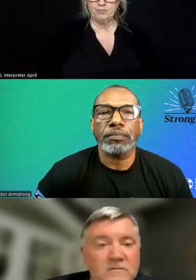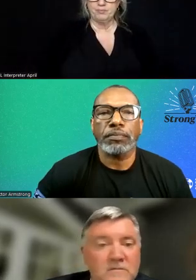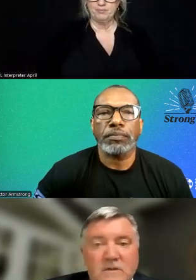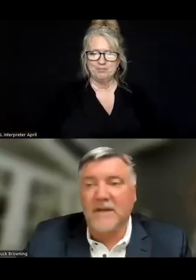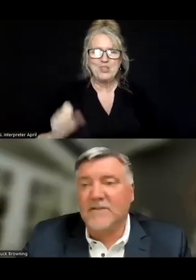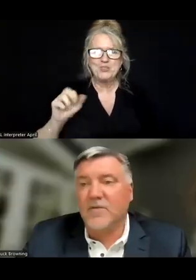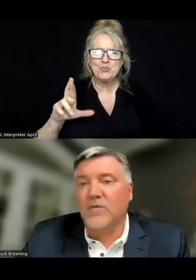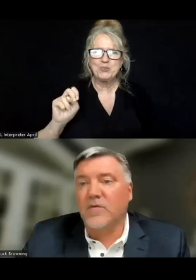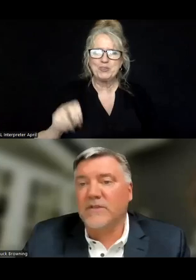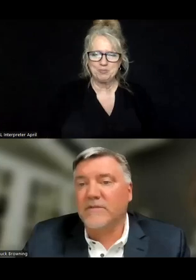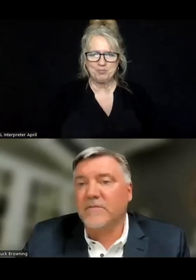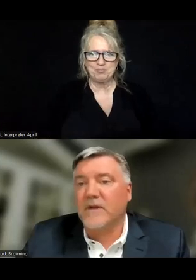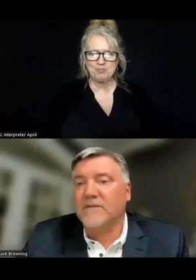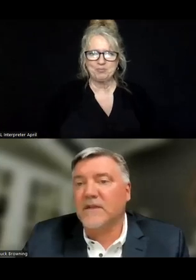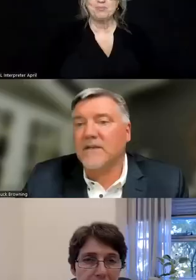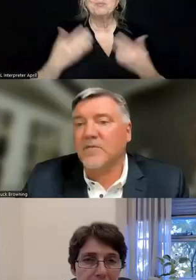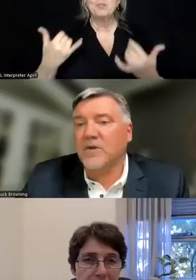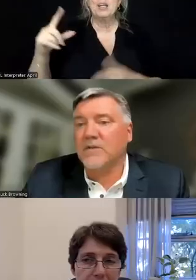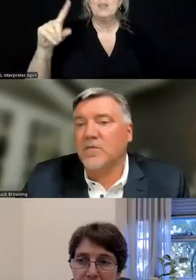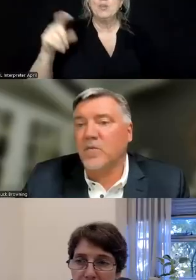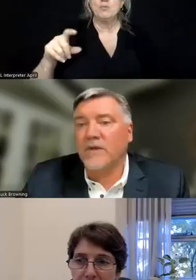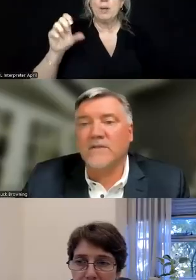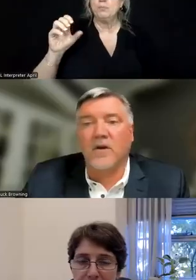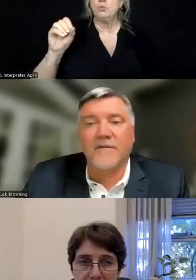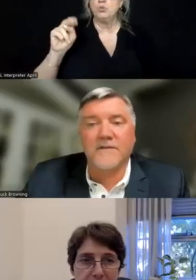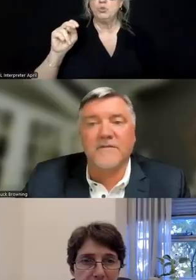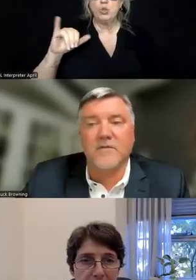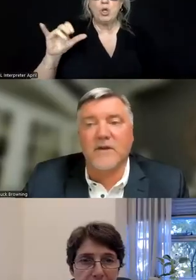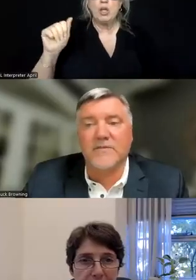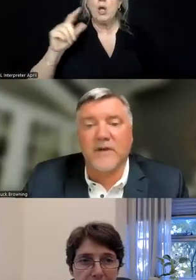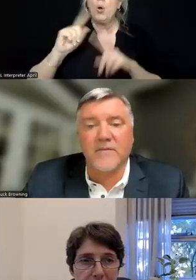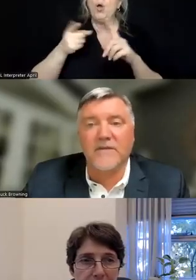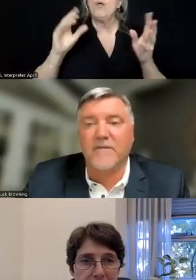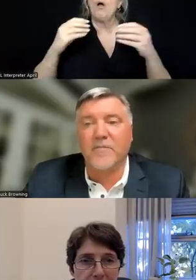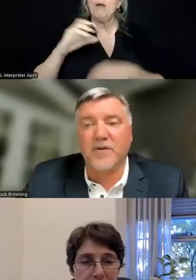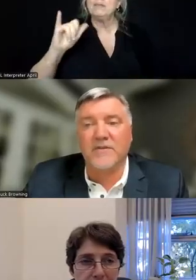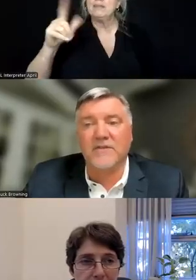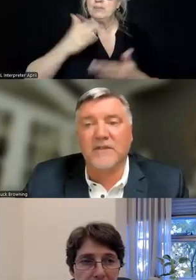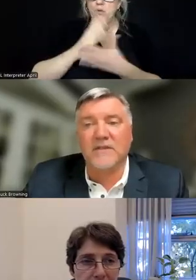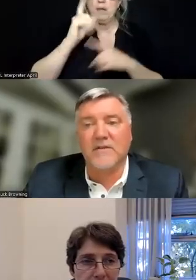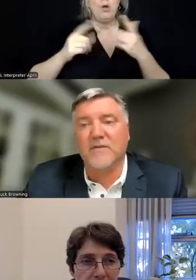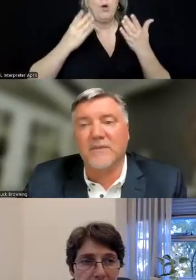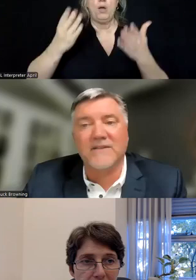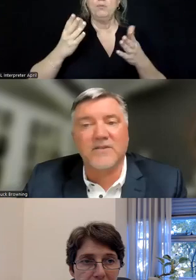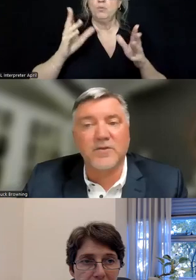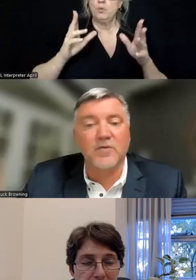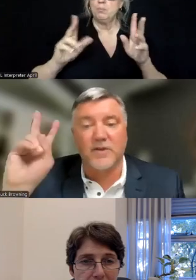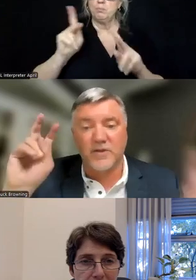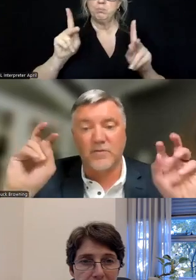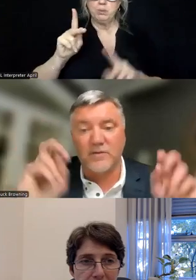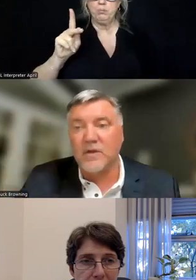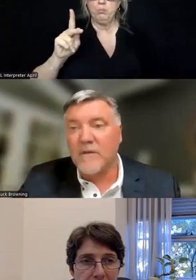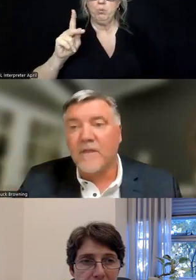Okay. So the question from Sonia was, what does the Office of Civil Rights recommend for persons considered to be